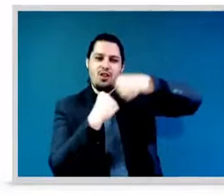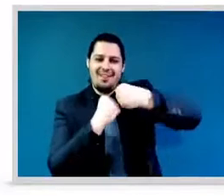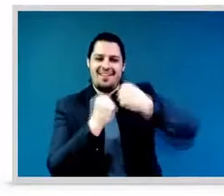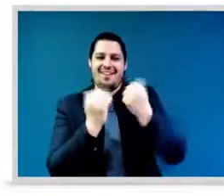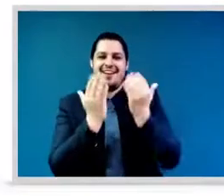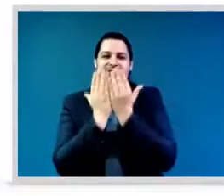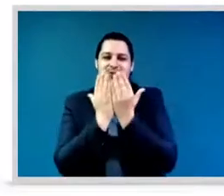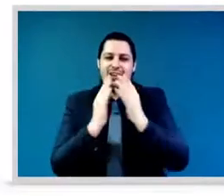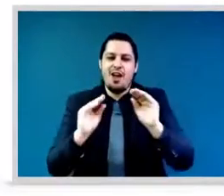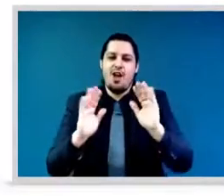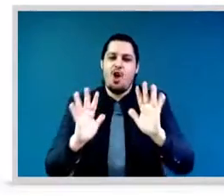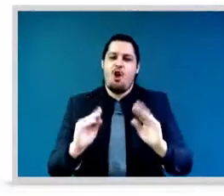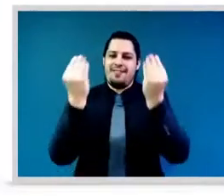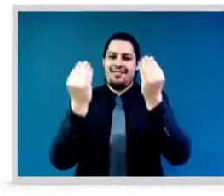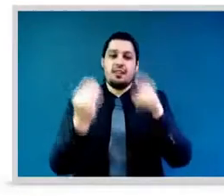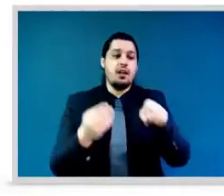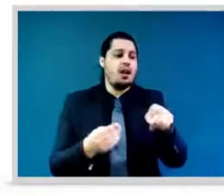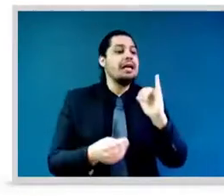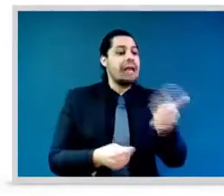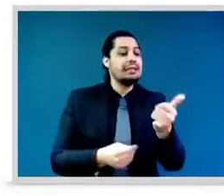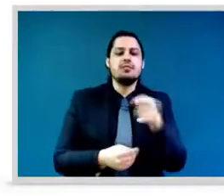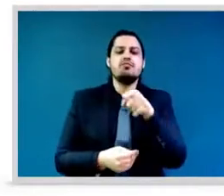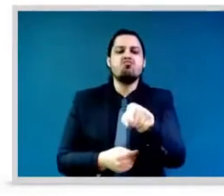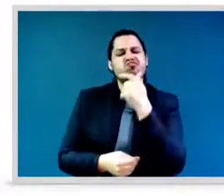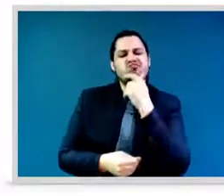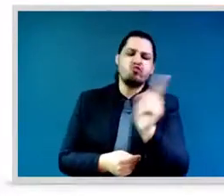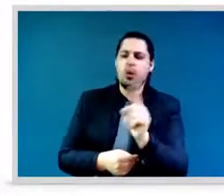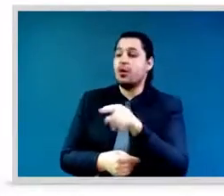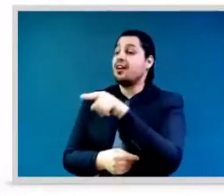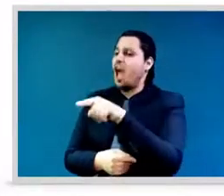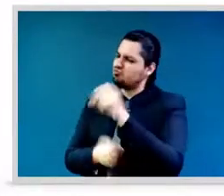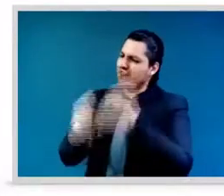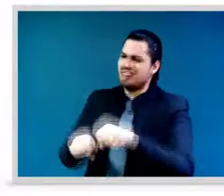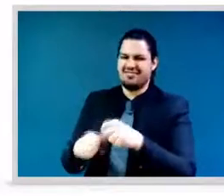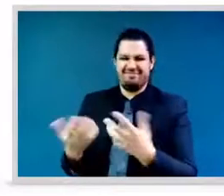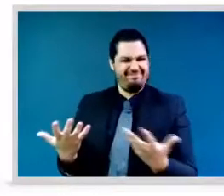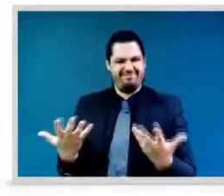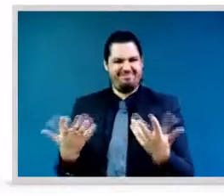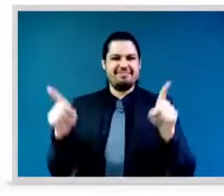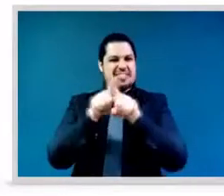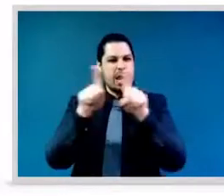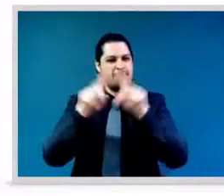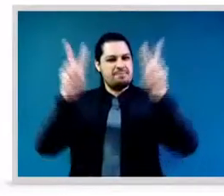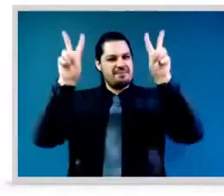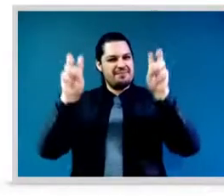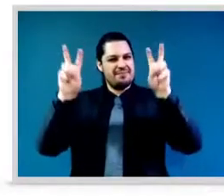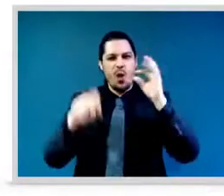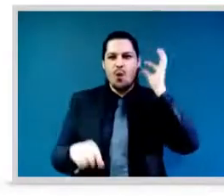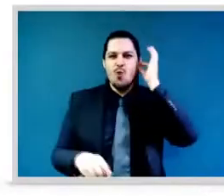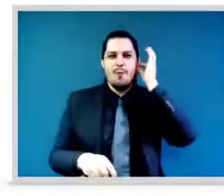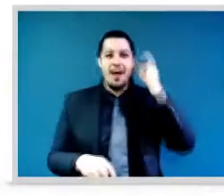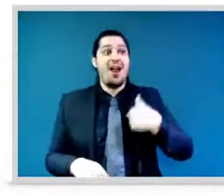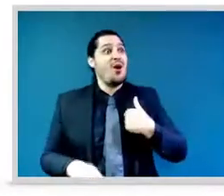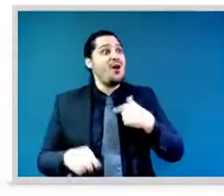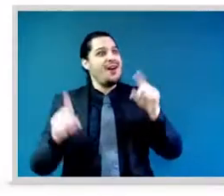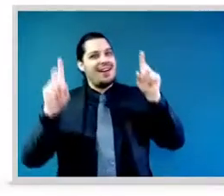as telling me, a Libyan person, to just book a ticket and travel the world. I would need a visa to go